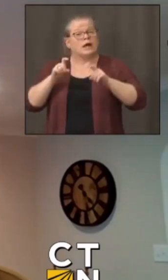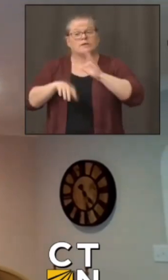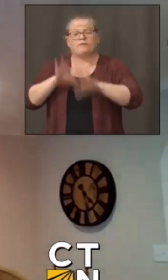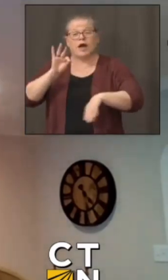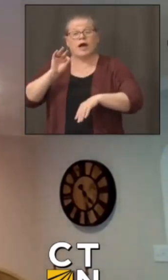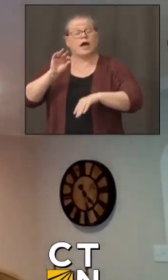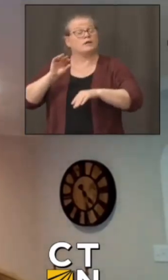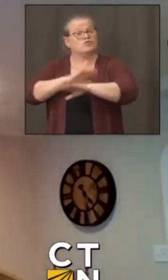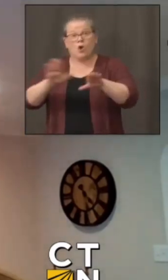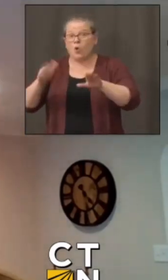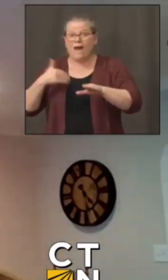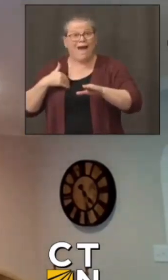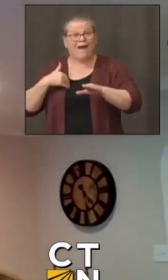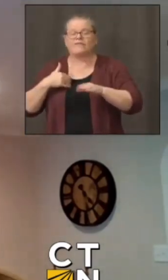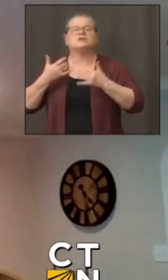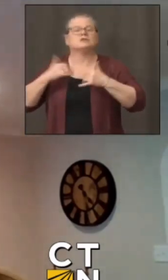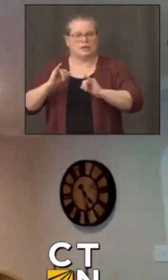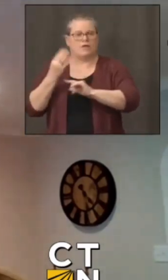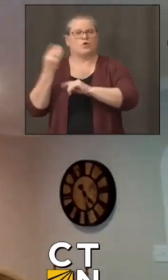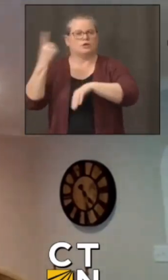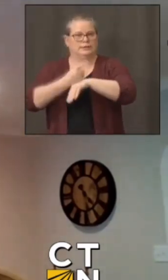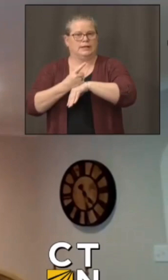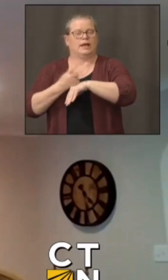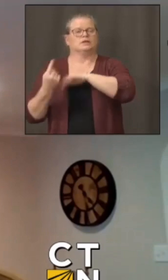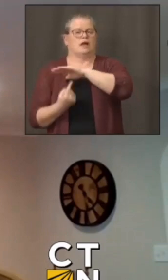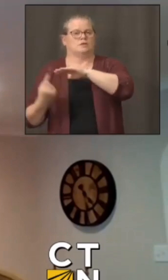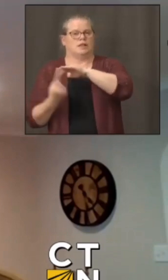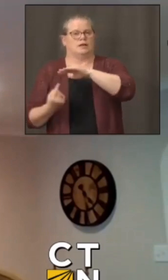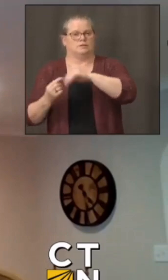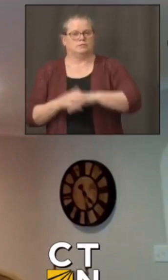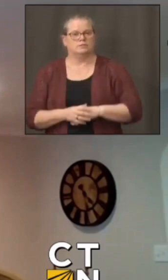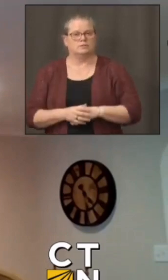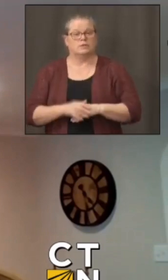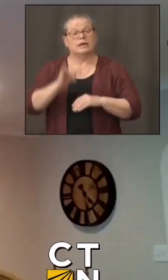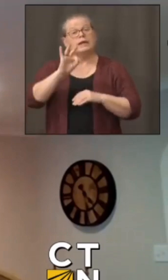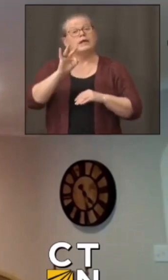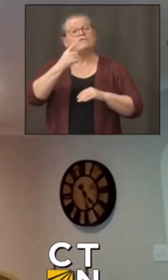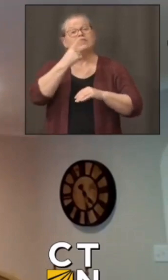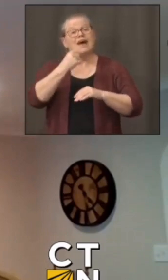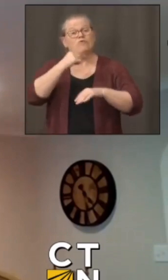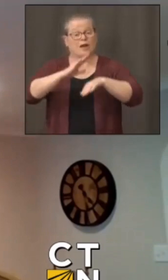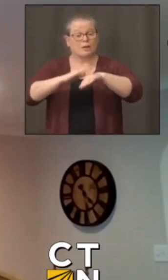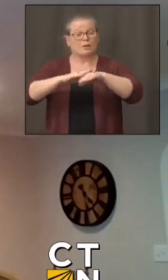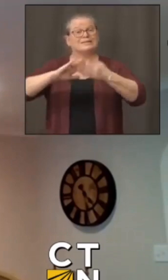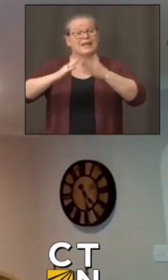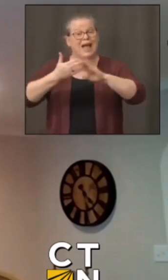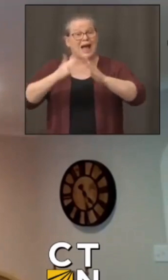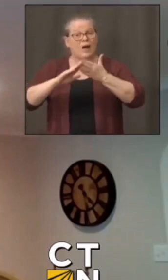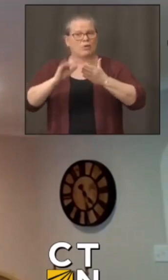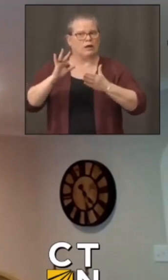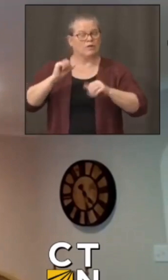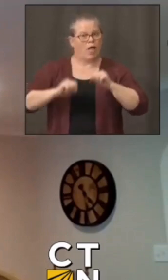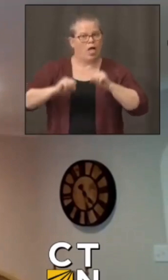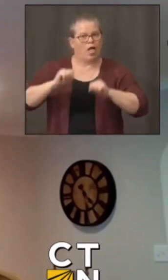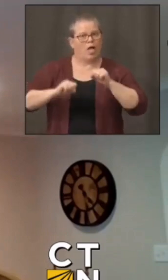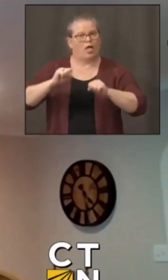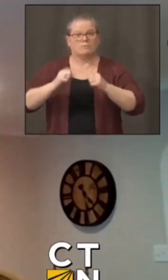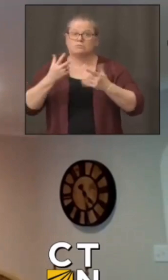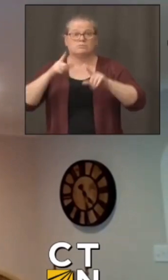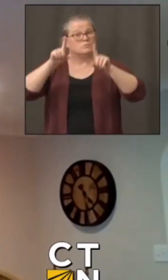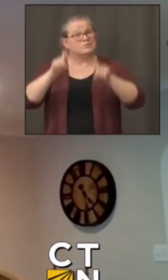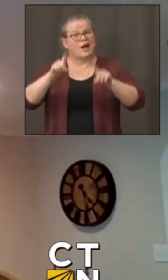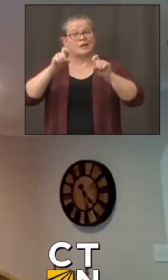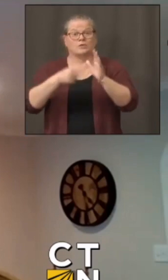get a test as often as once a week or once uh every other week um if you feel like you want to confirm